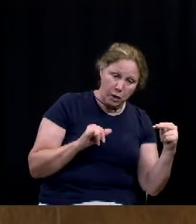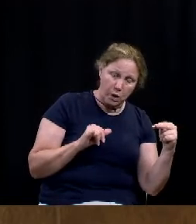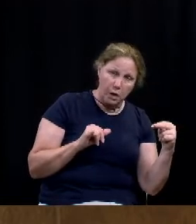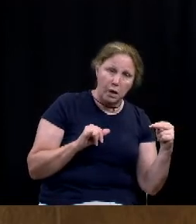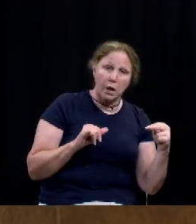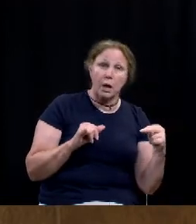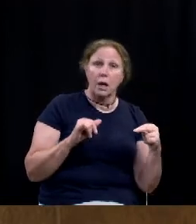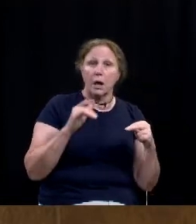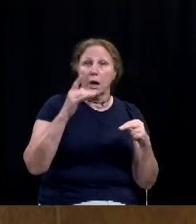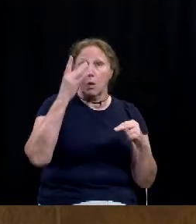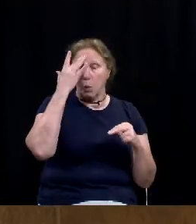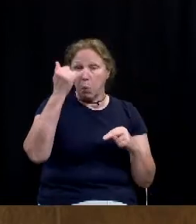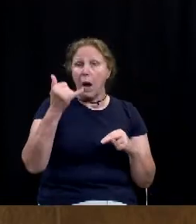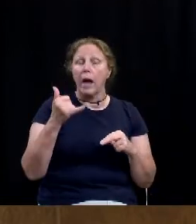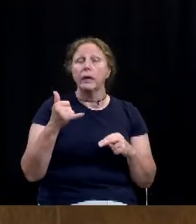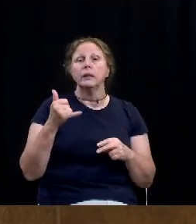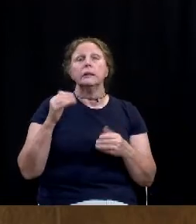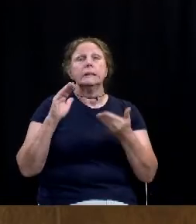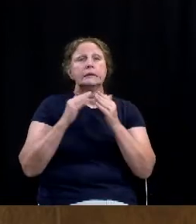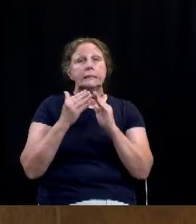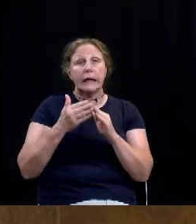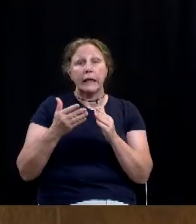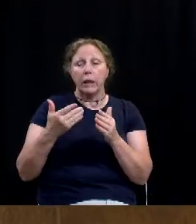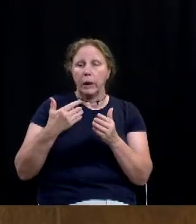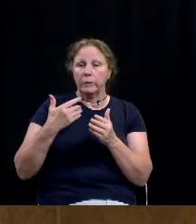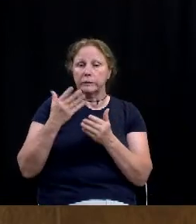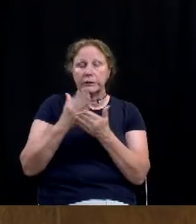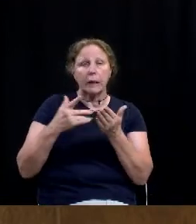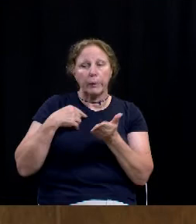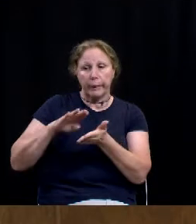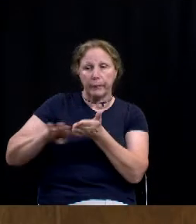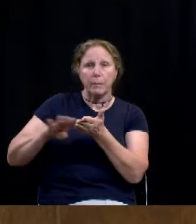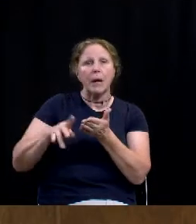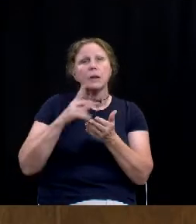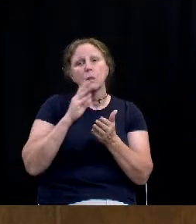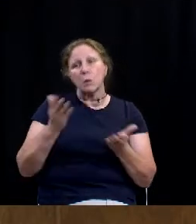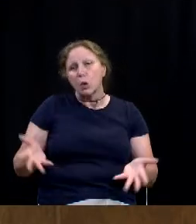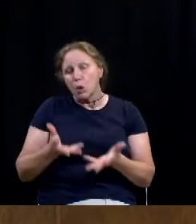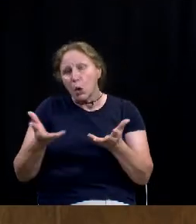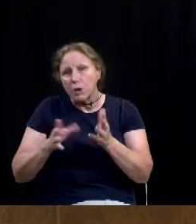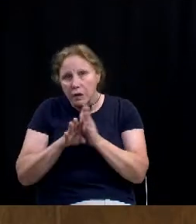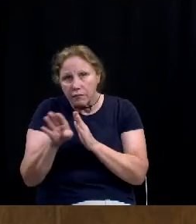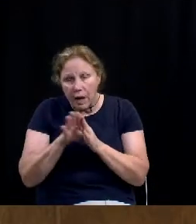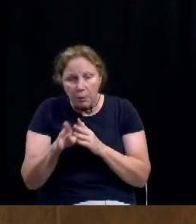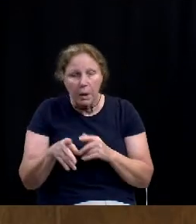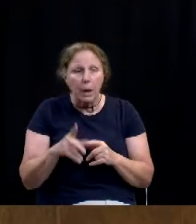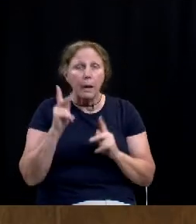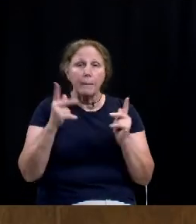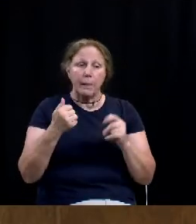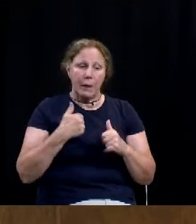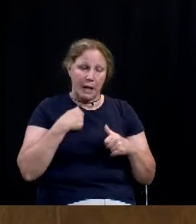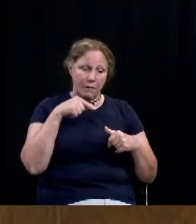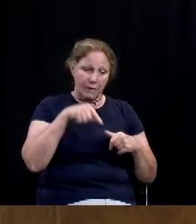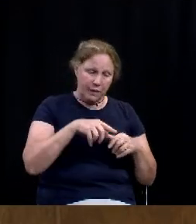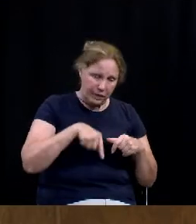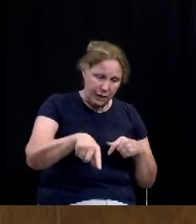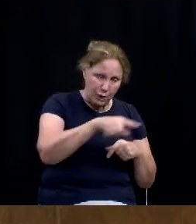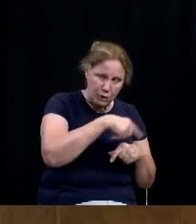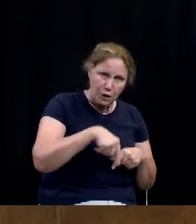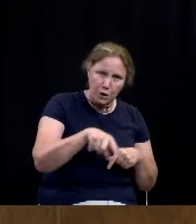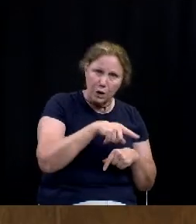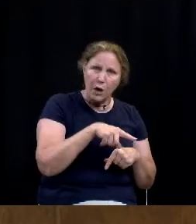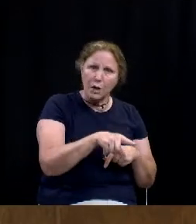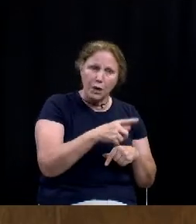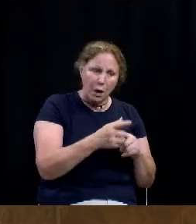we give exemptions in the city core because we want infill development and we don't want people that live in the city core to have to have their rates